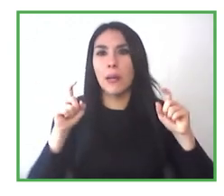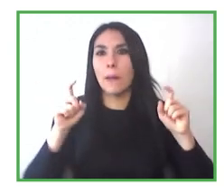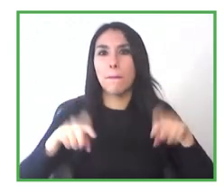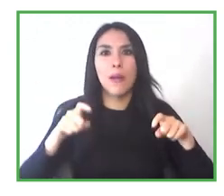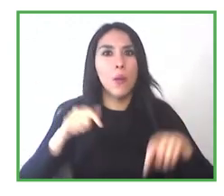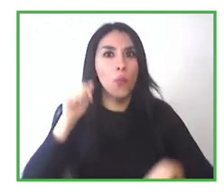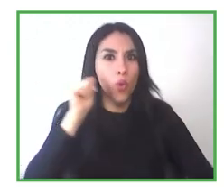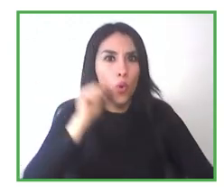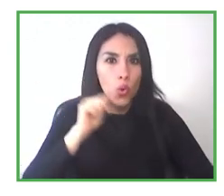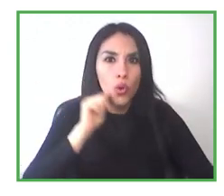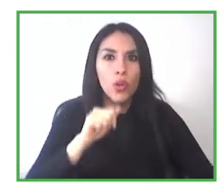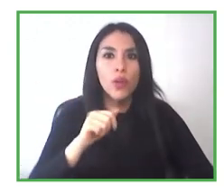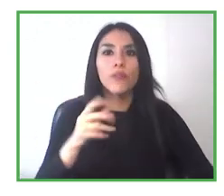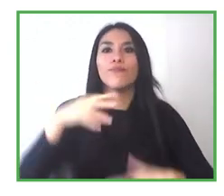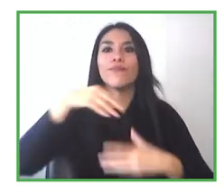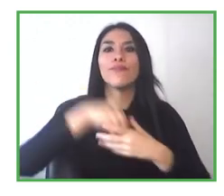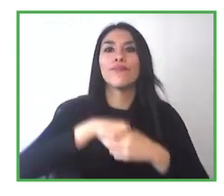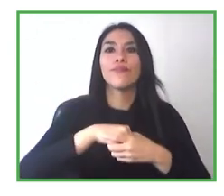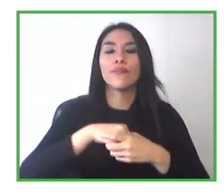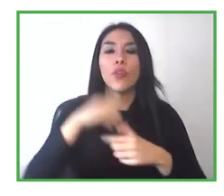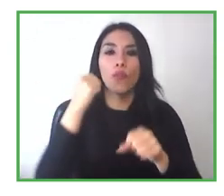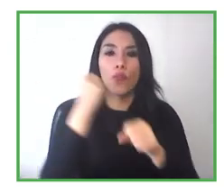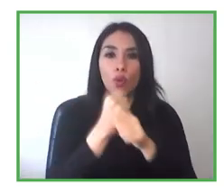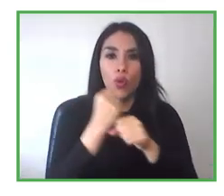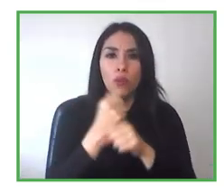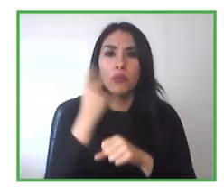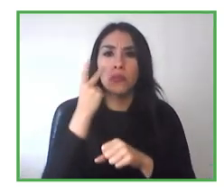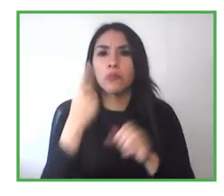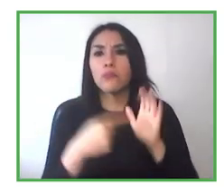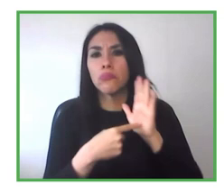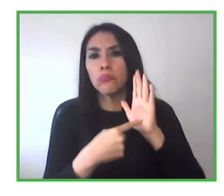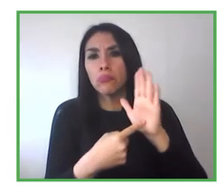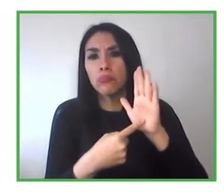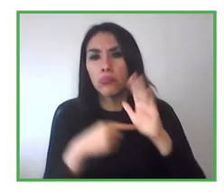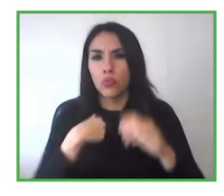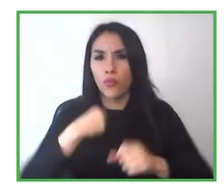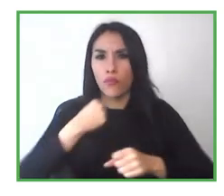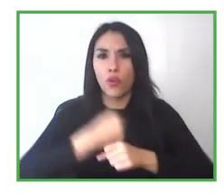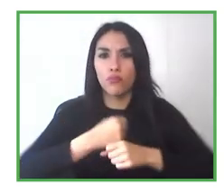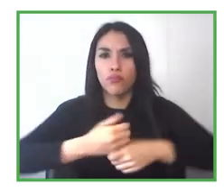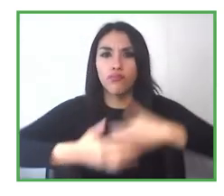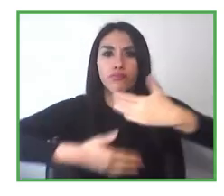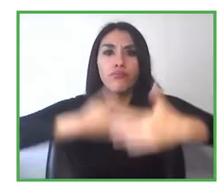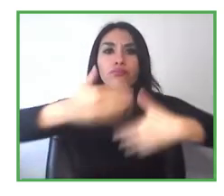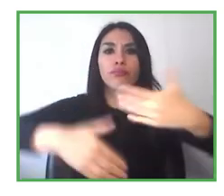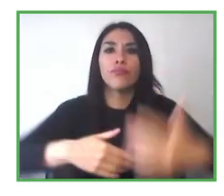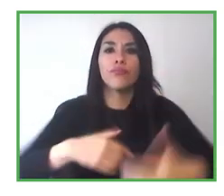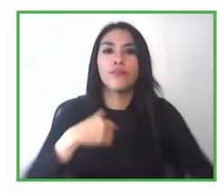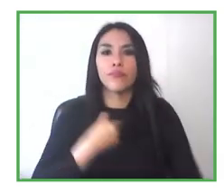working world and we are recognised all competencies, and the same happens with people with disabilities.